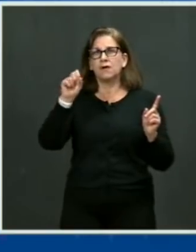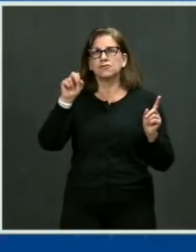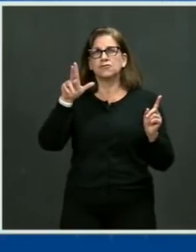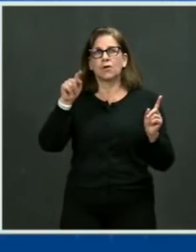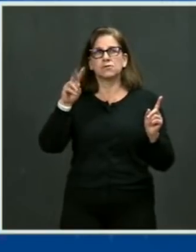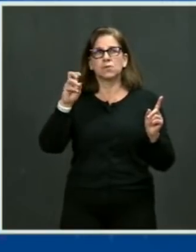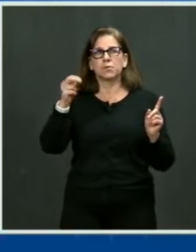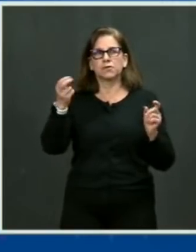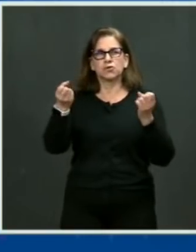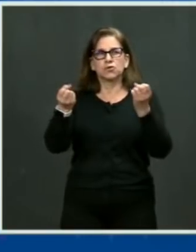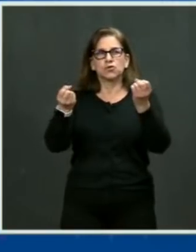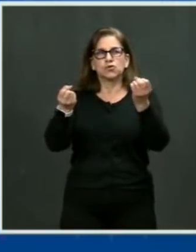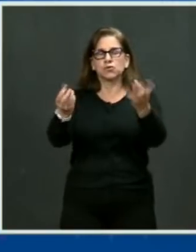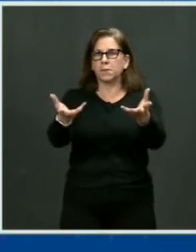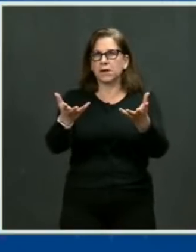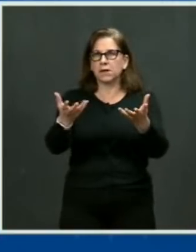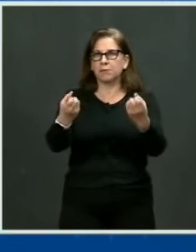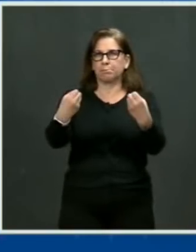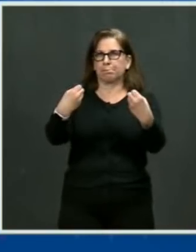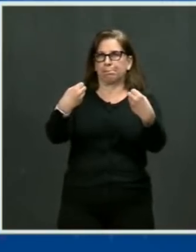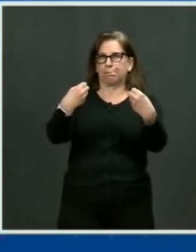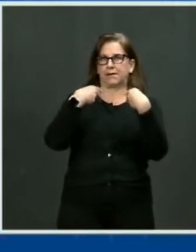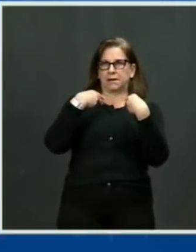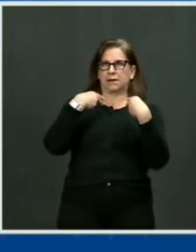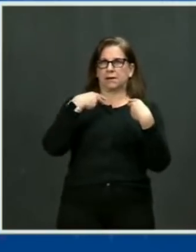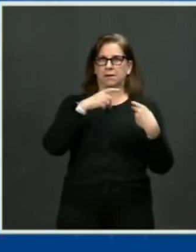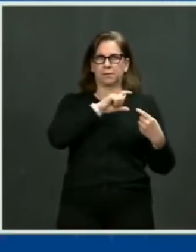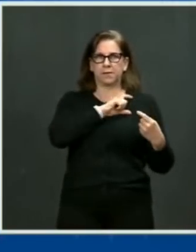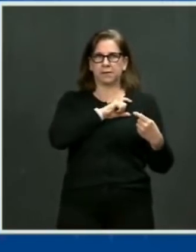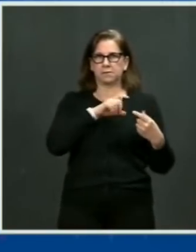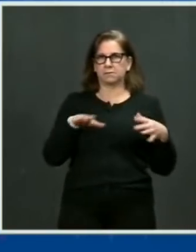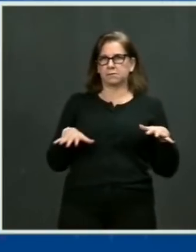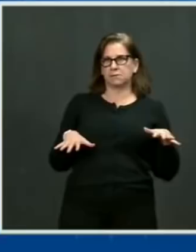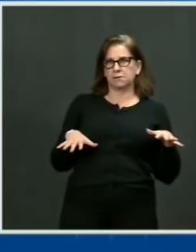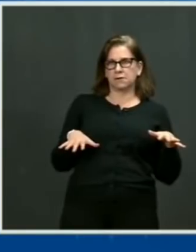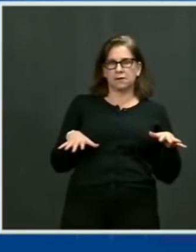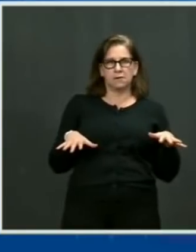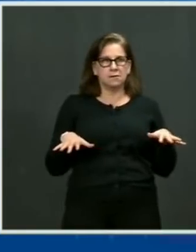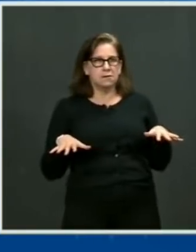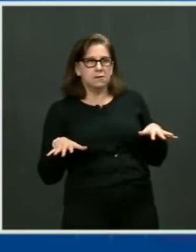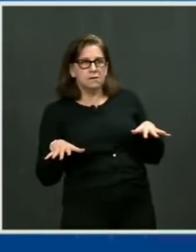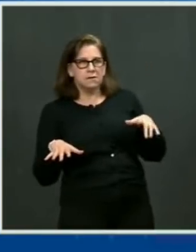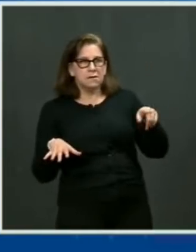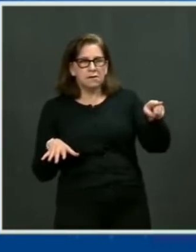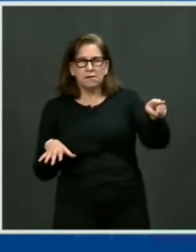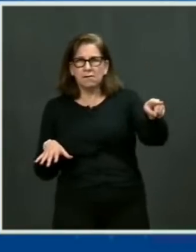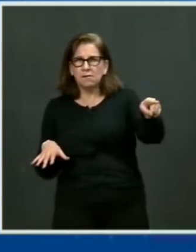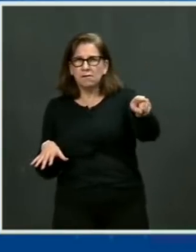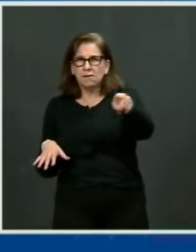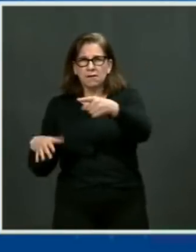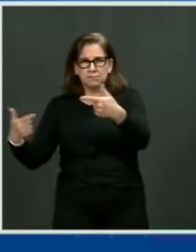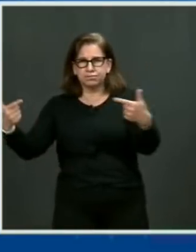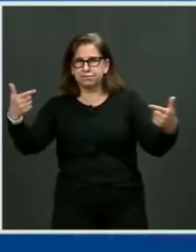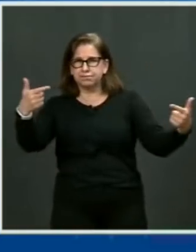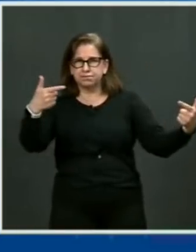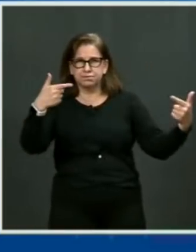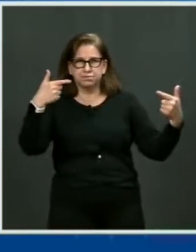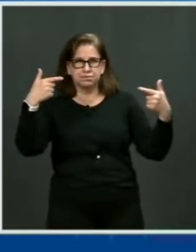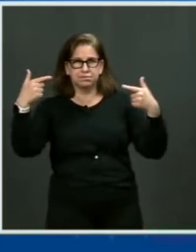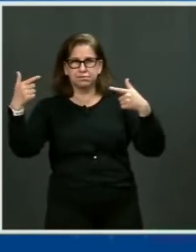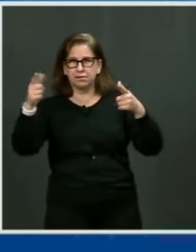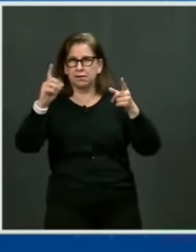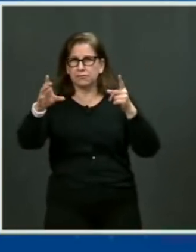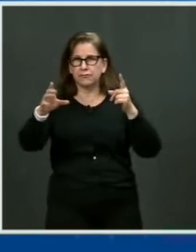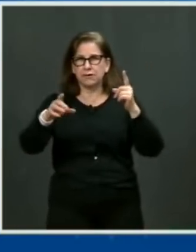weapon of war with 100 rounds, 100 bullets that can be fired from that